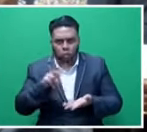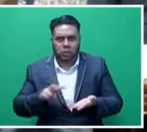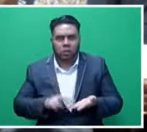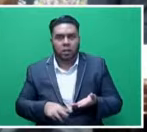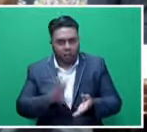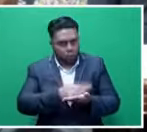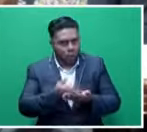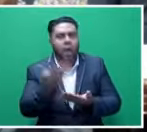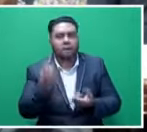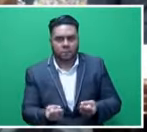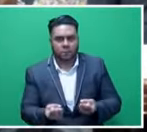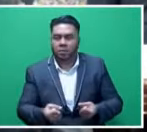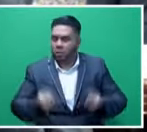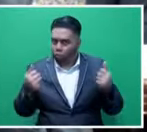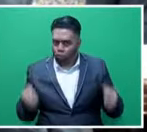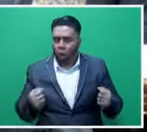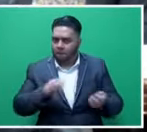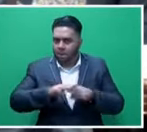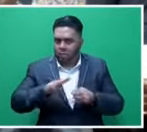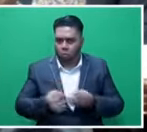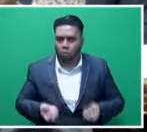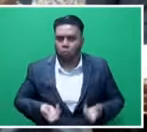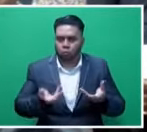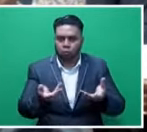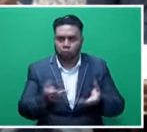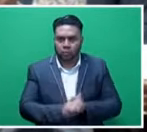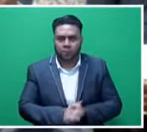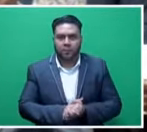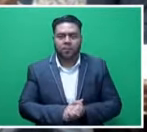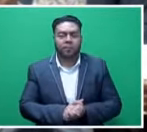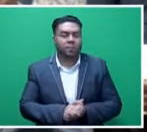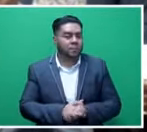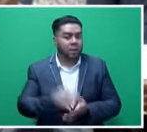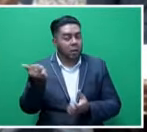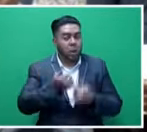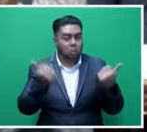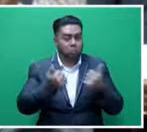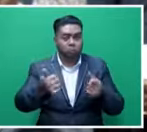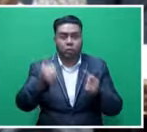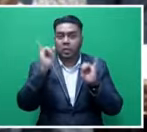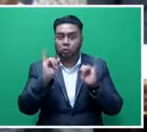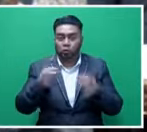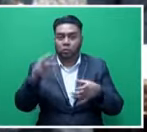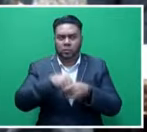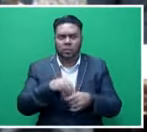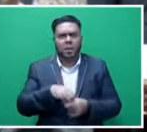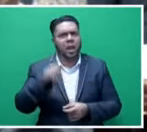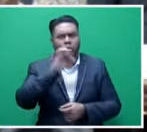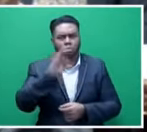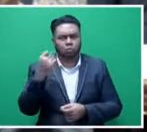empowering and does send a very strong message. A lot of the issues have, in fact, been highlighted, but I fail to